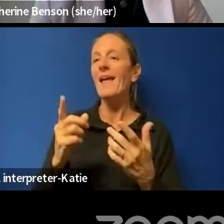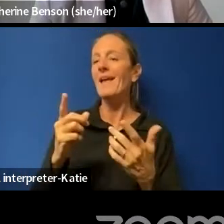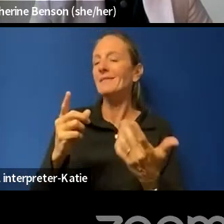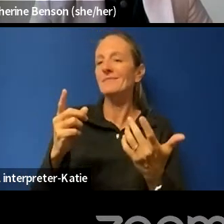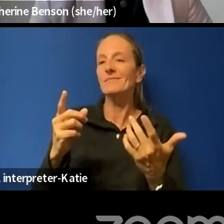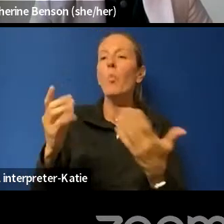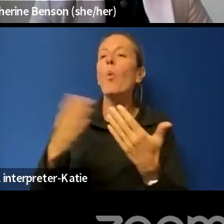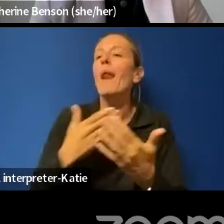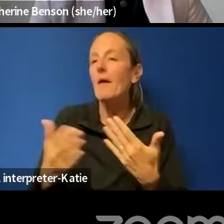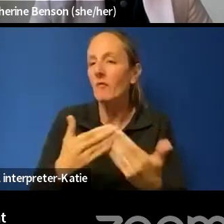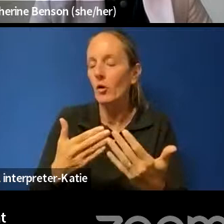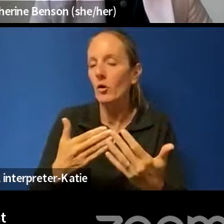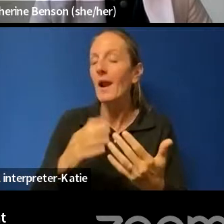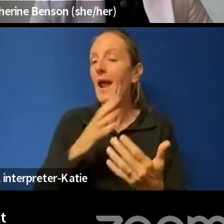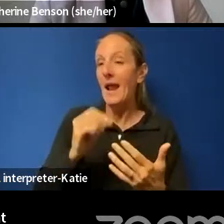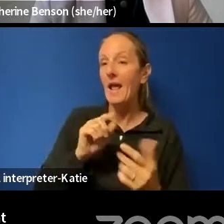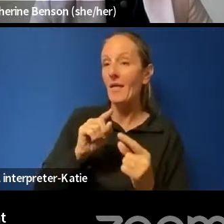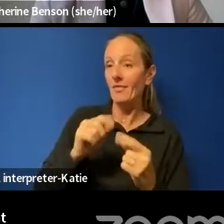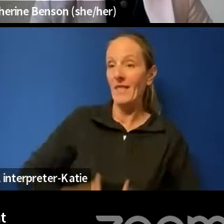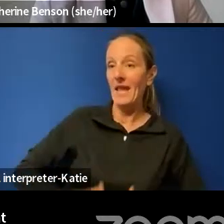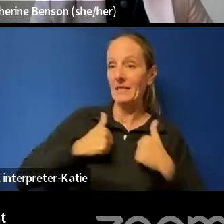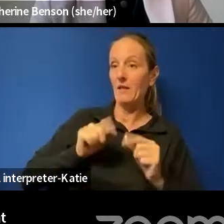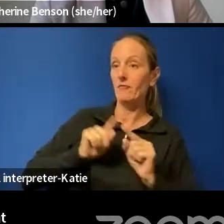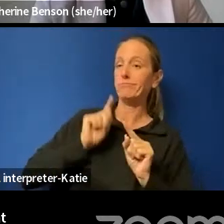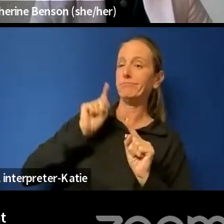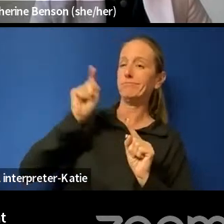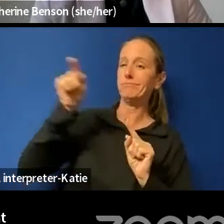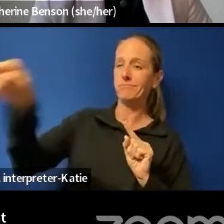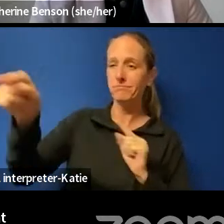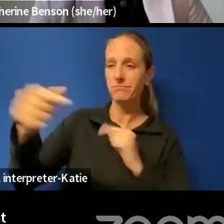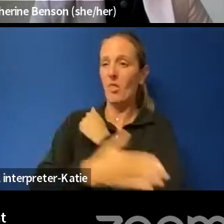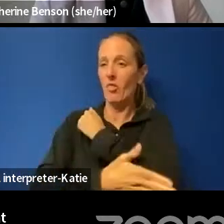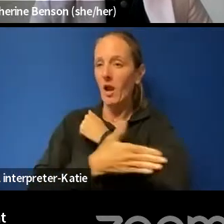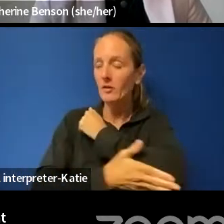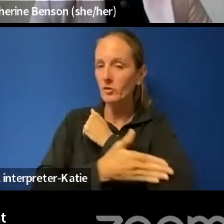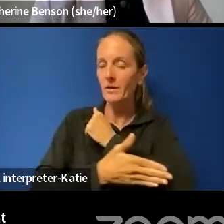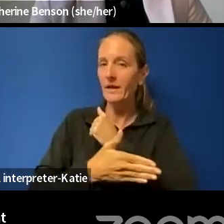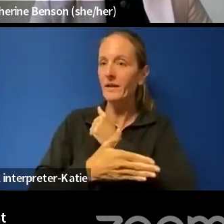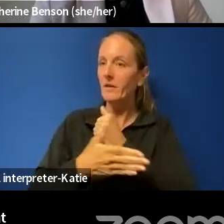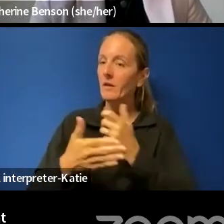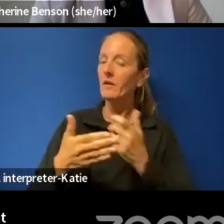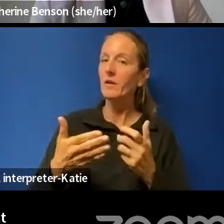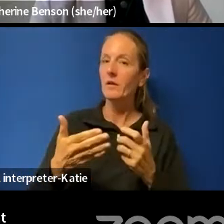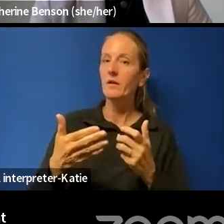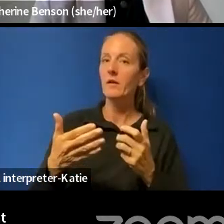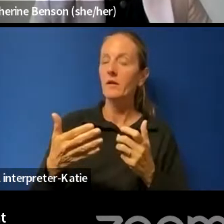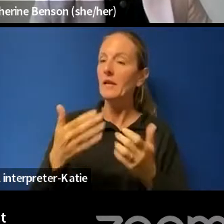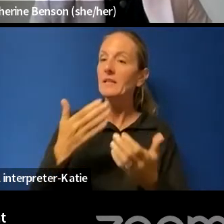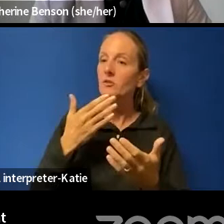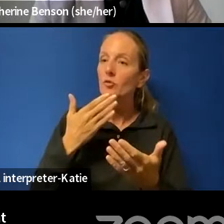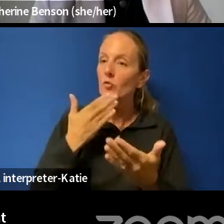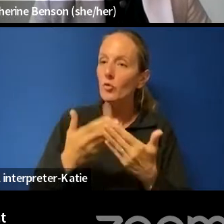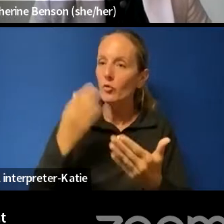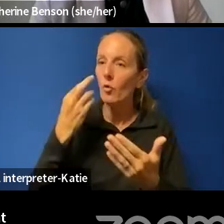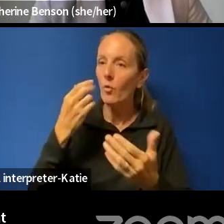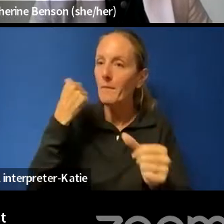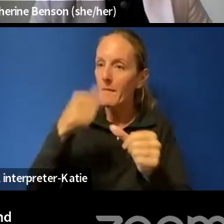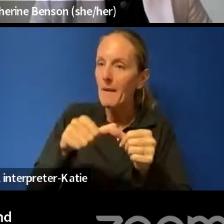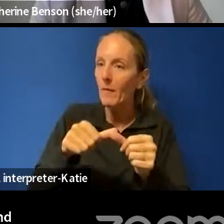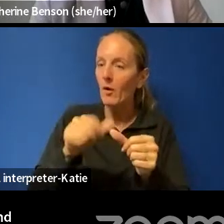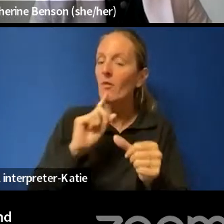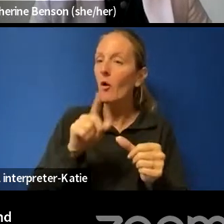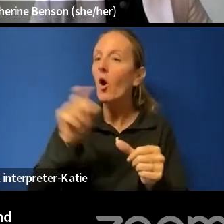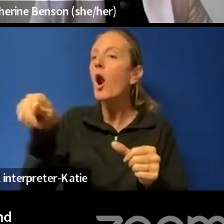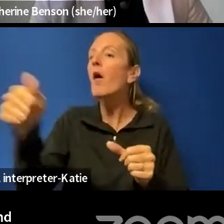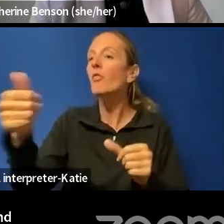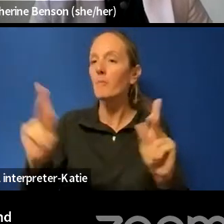I think knowing that and being confident in your journalism, in your ethics, in your, um, good work, uh, with that, just